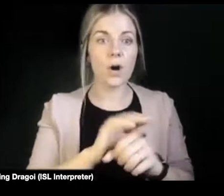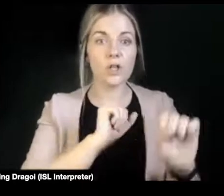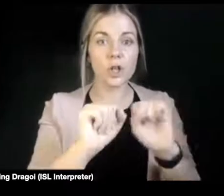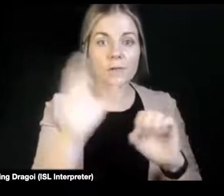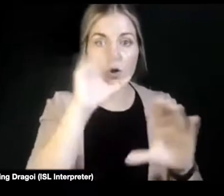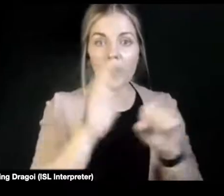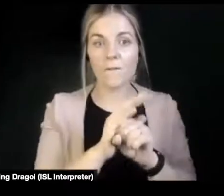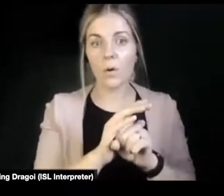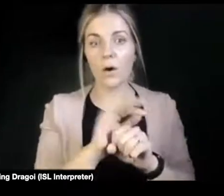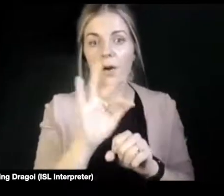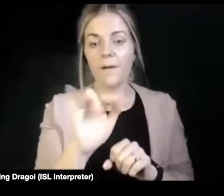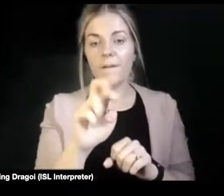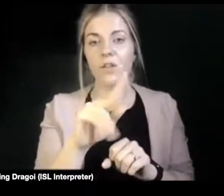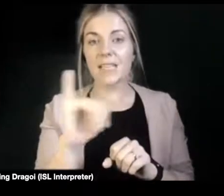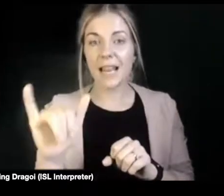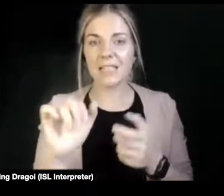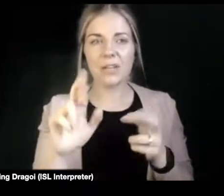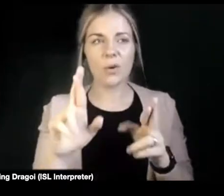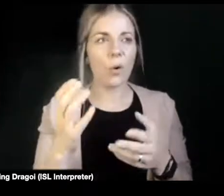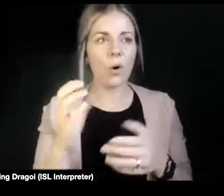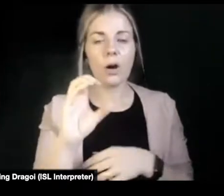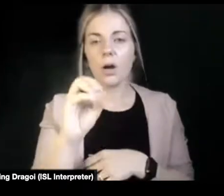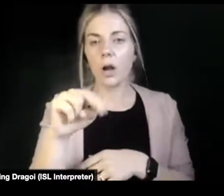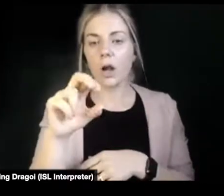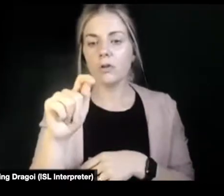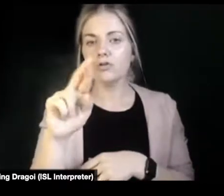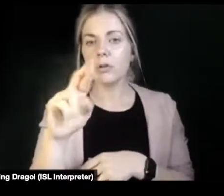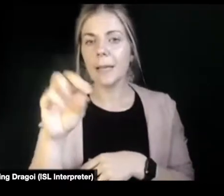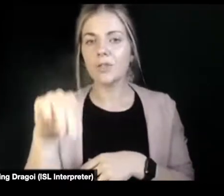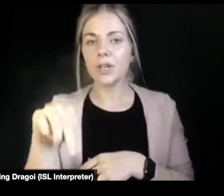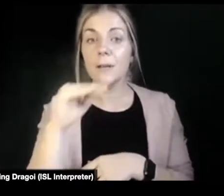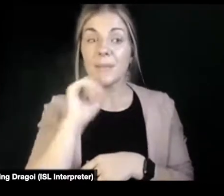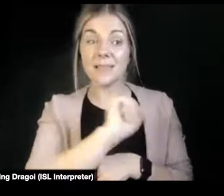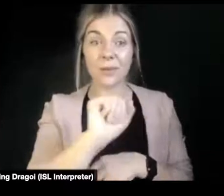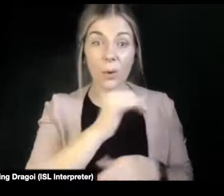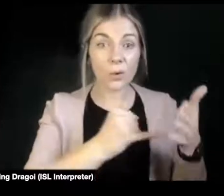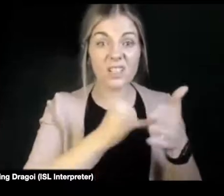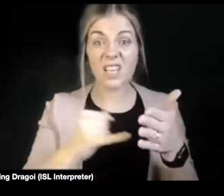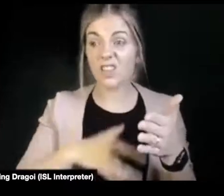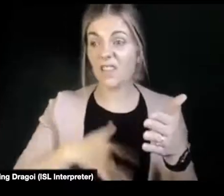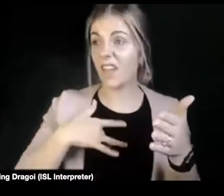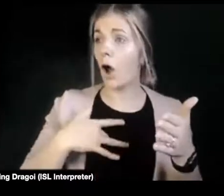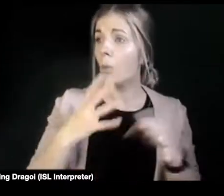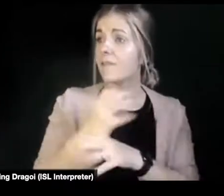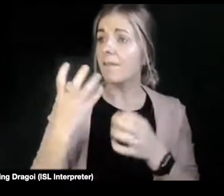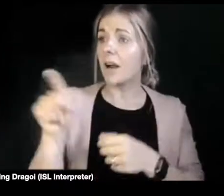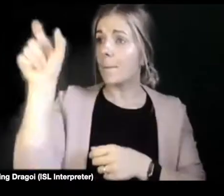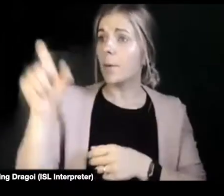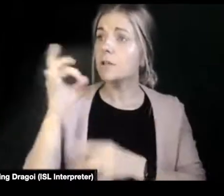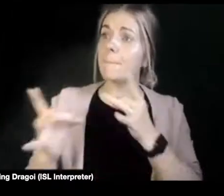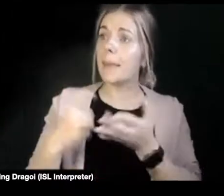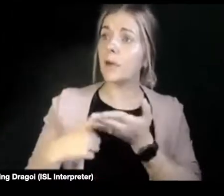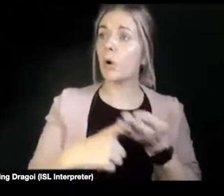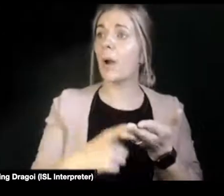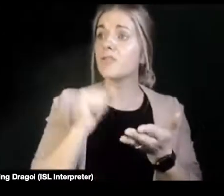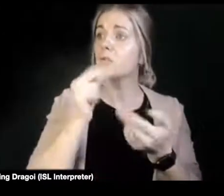everything, there's an assumption then, well, we don't need to make our services accessible because we've never had someone make that request. And